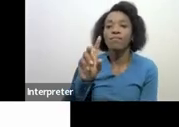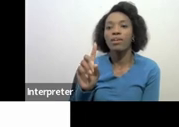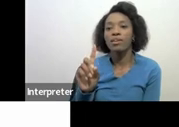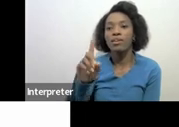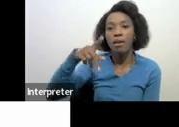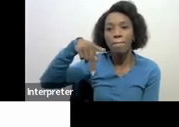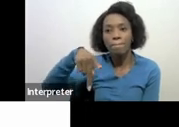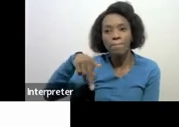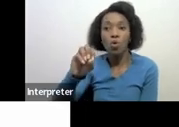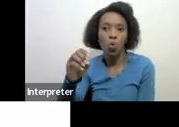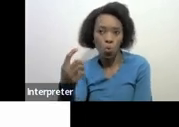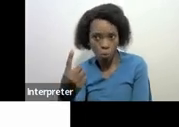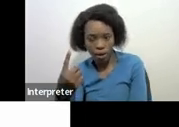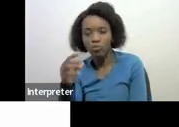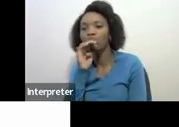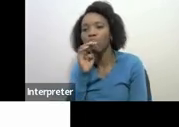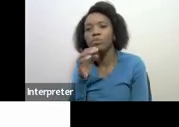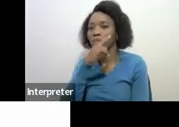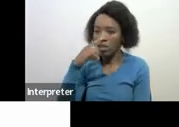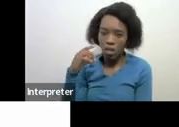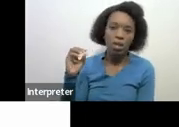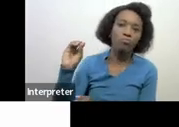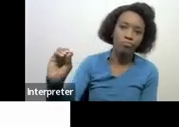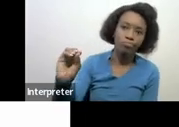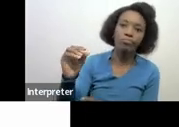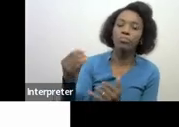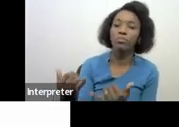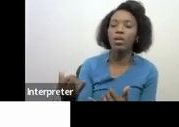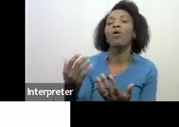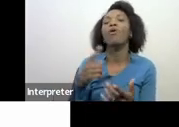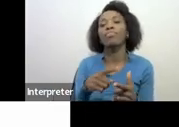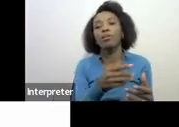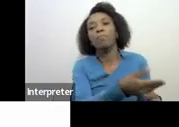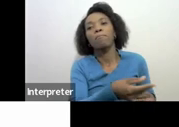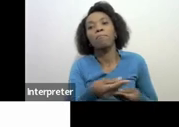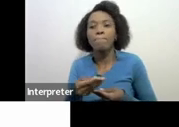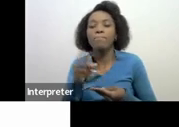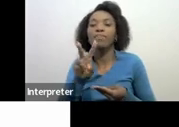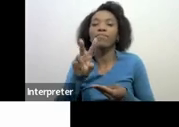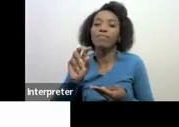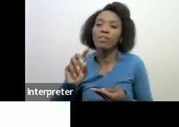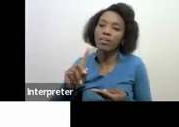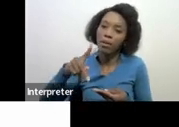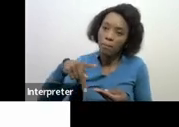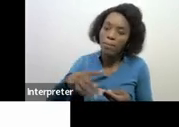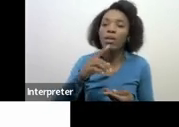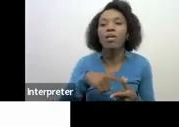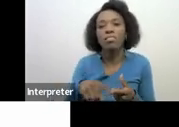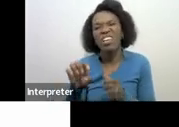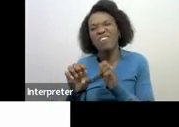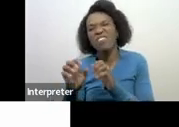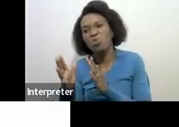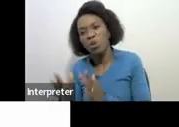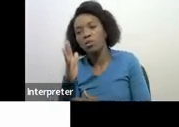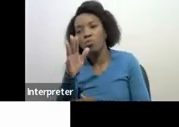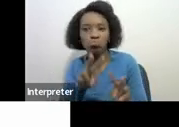hide your identity that application comes into VDP at SARS then the evaluator will continue your application once they are